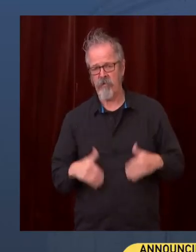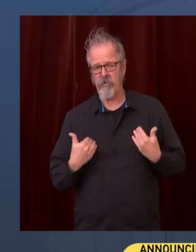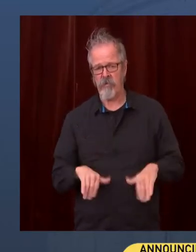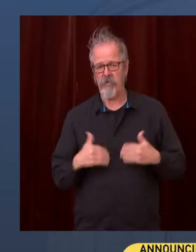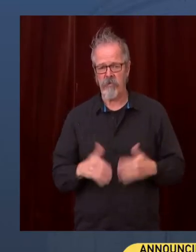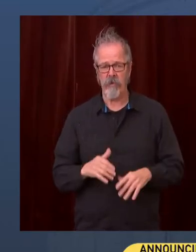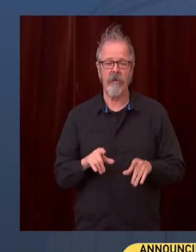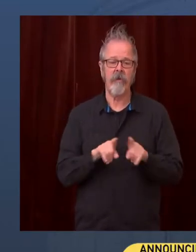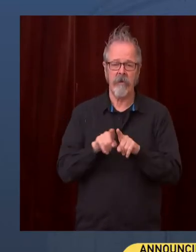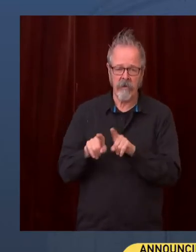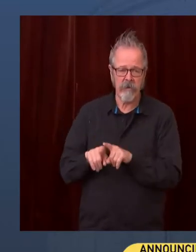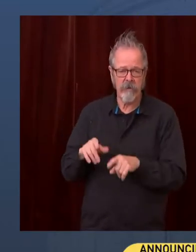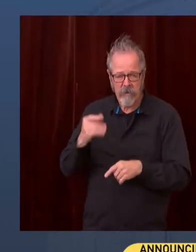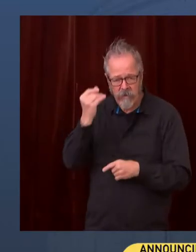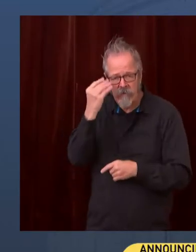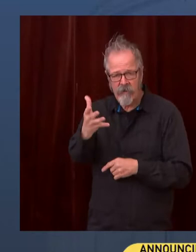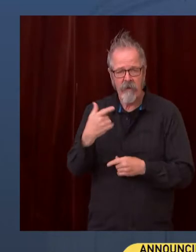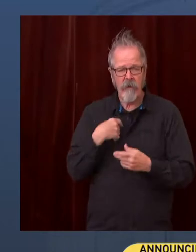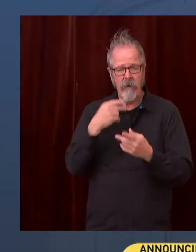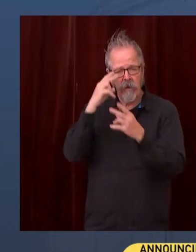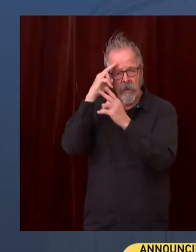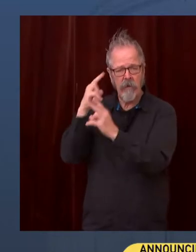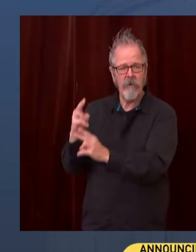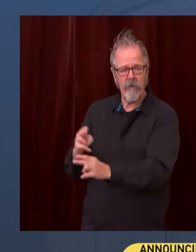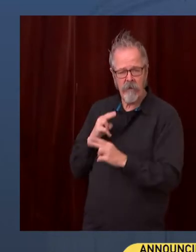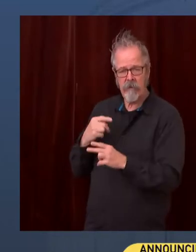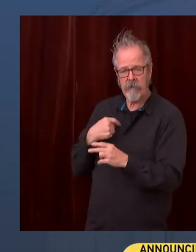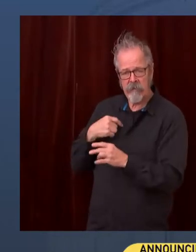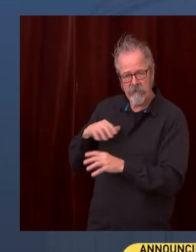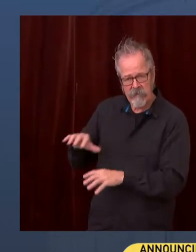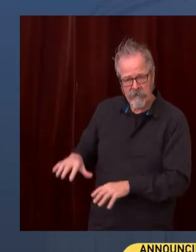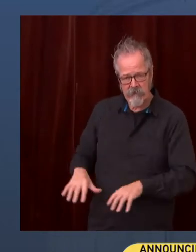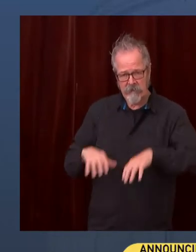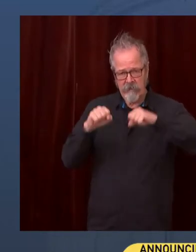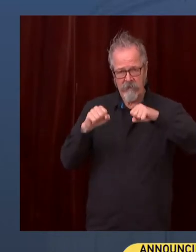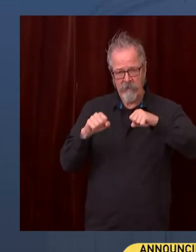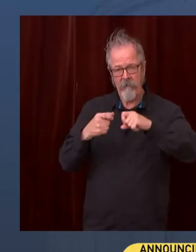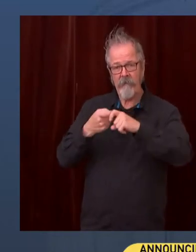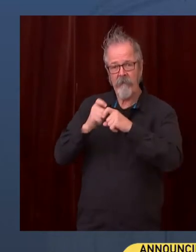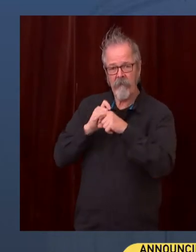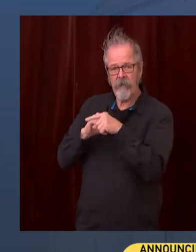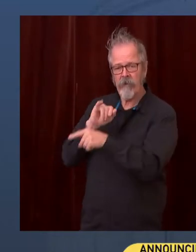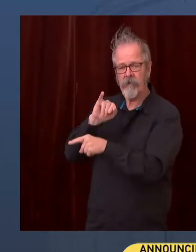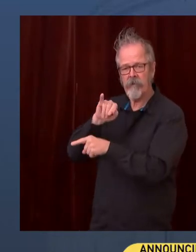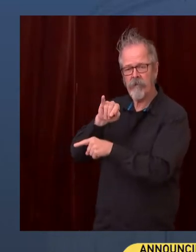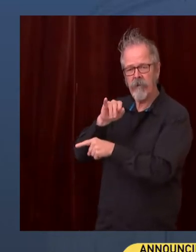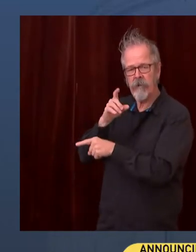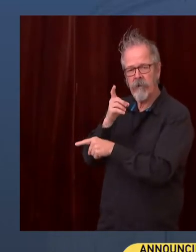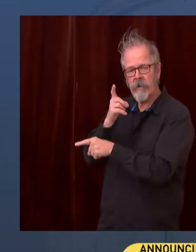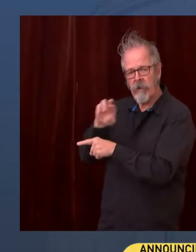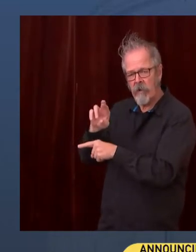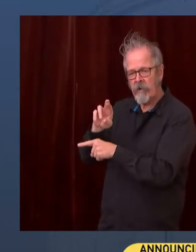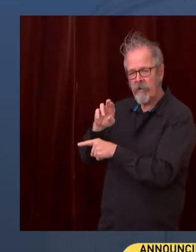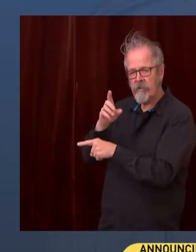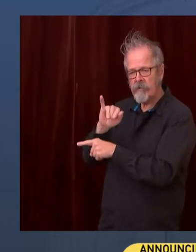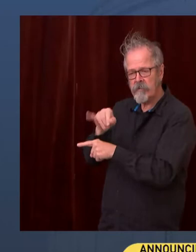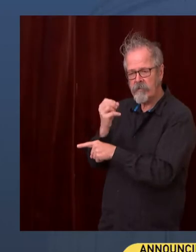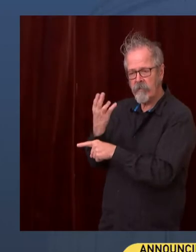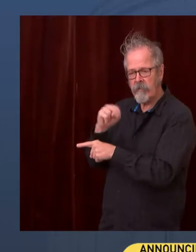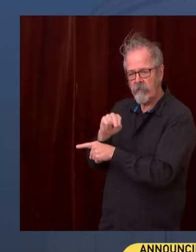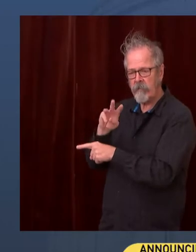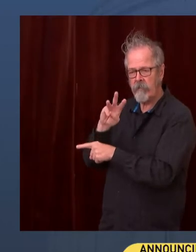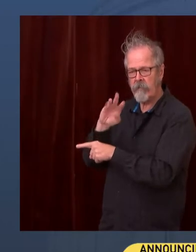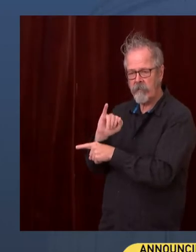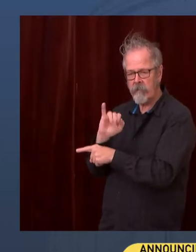footsteps of Dr. John Wiesman, who has been a friend, a colleague, and an incredible health leader, not just